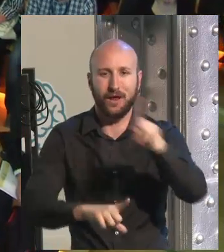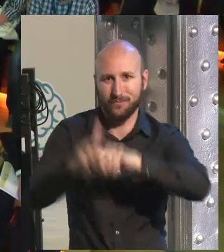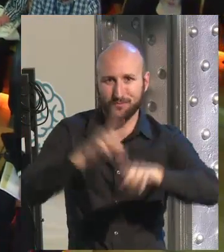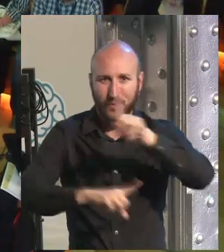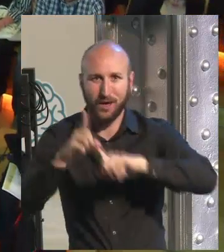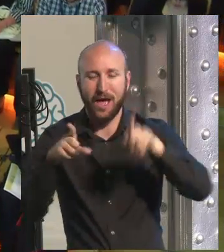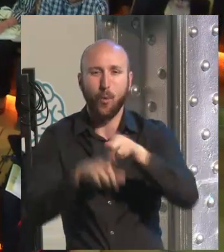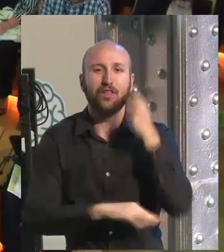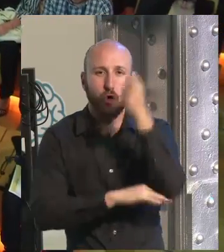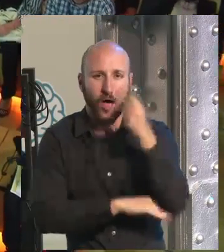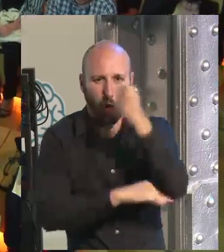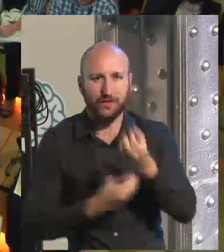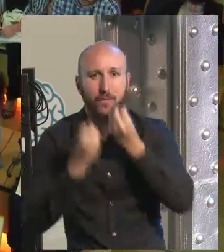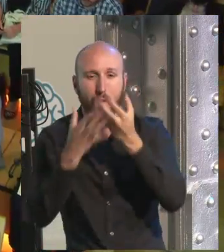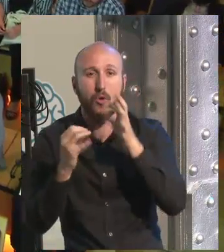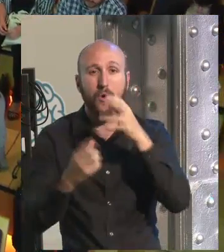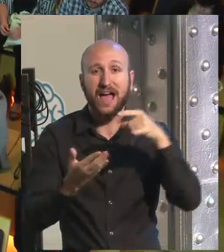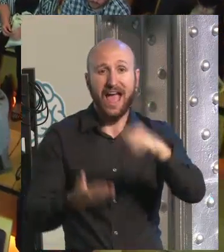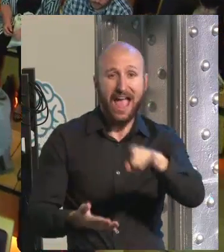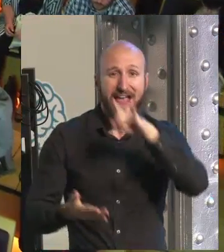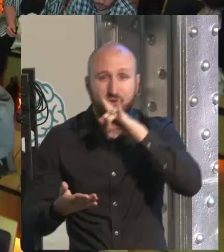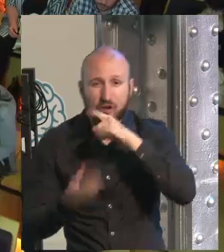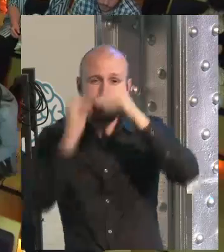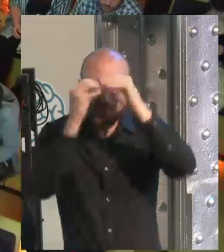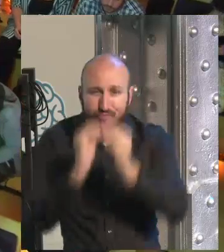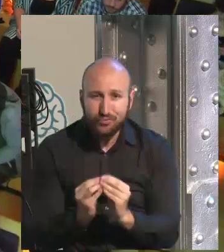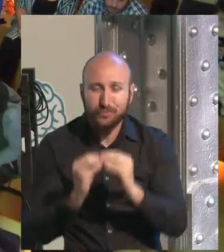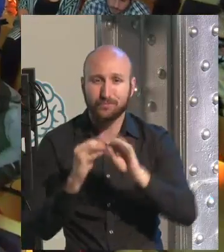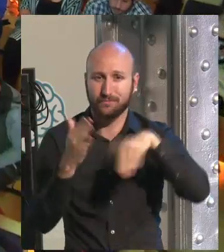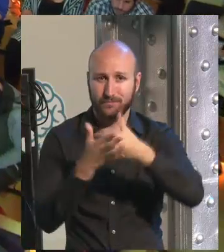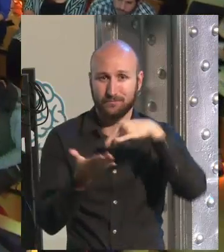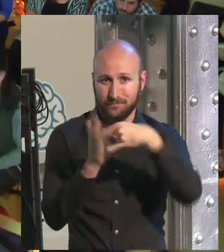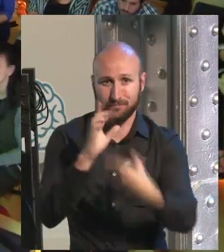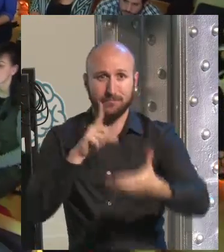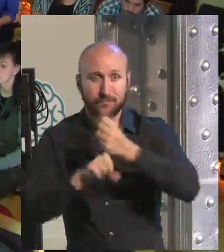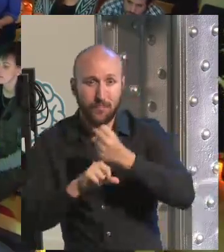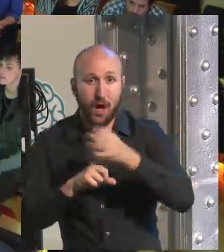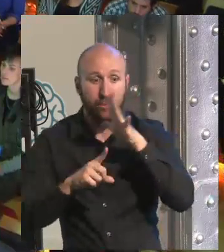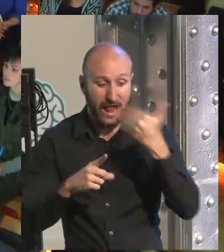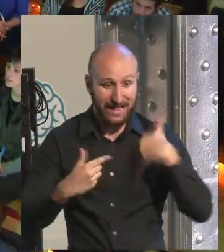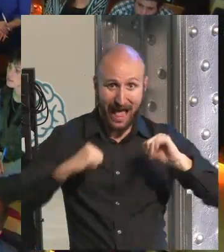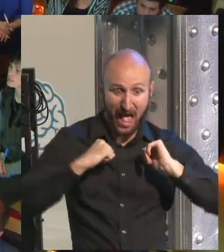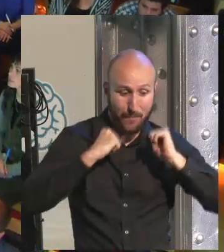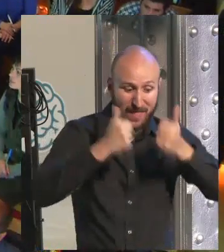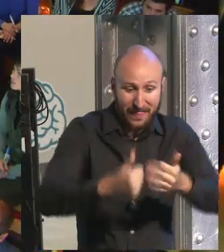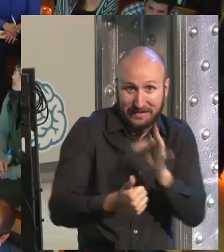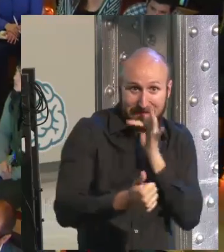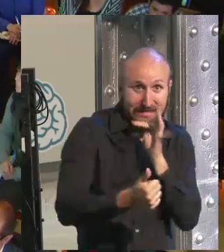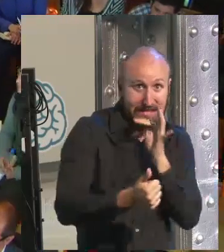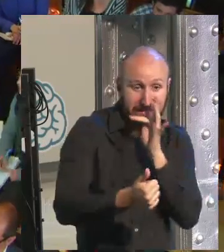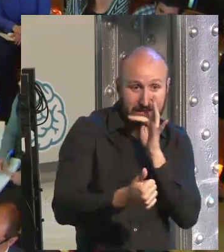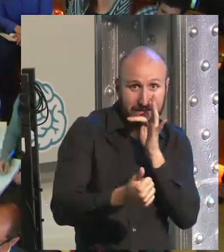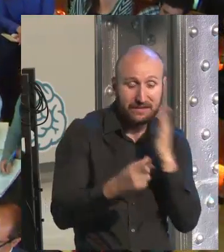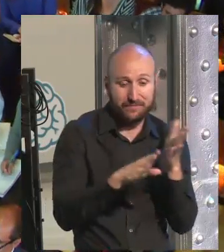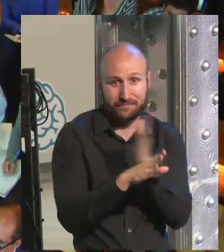We need to correct our mistakes. Because it